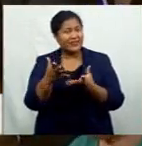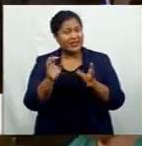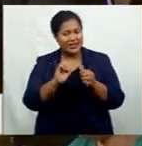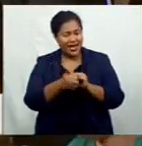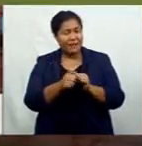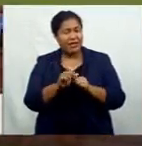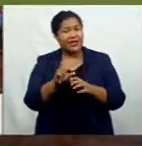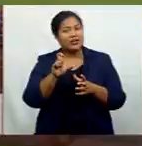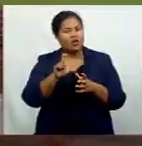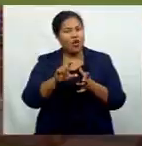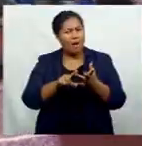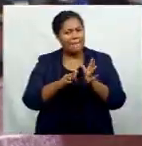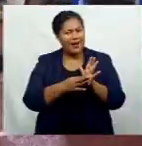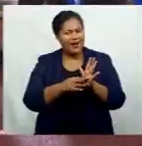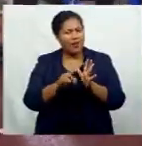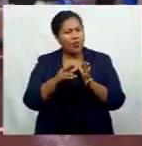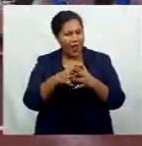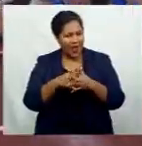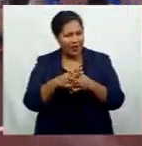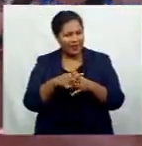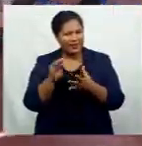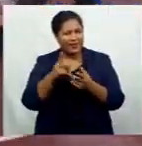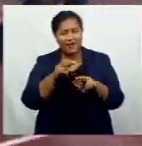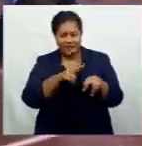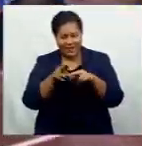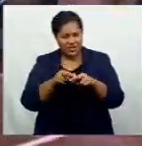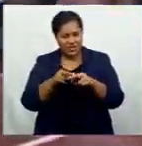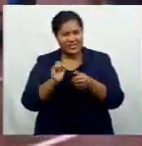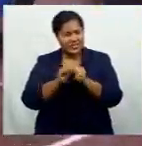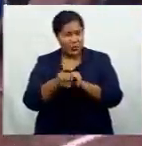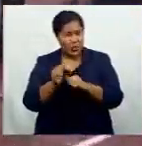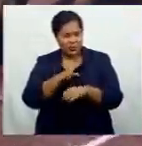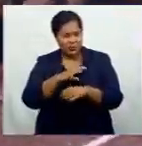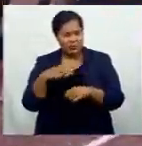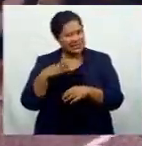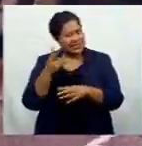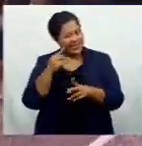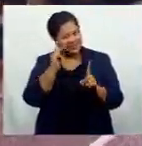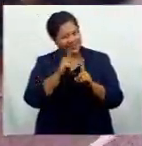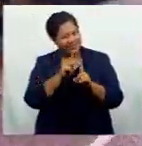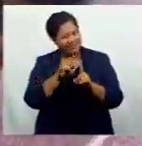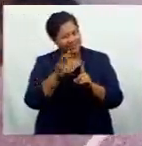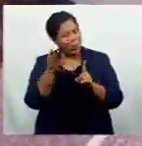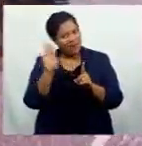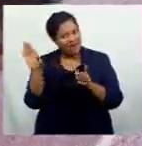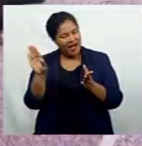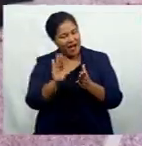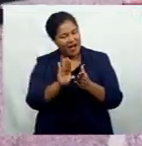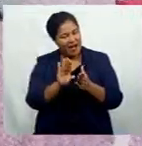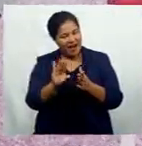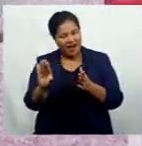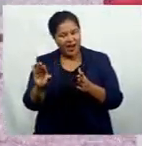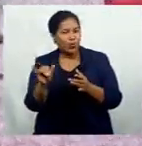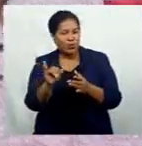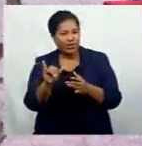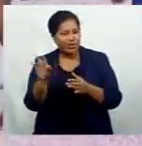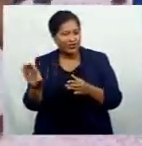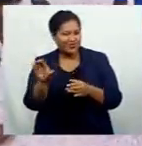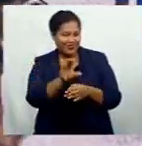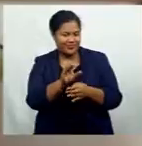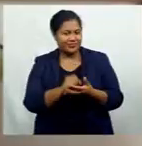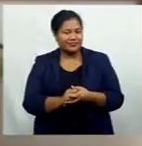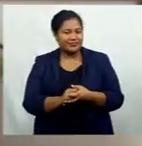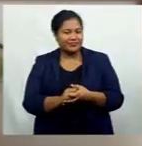year, the Fiji National Sports Commission has had to prioritize where its funds will go. We weren't able to get